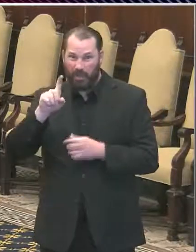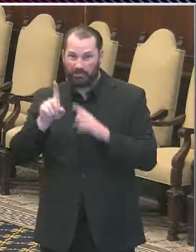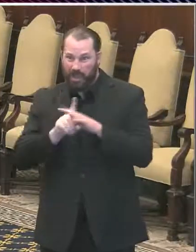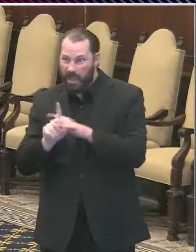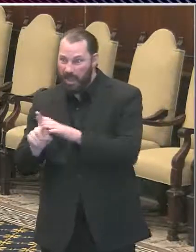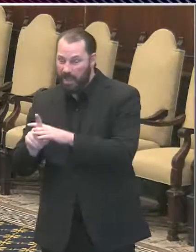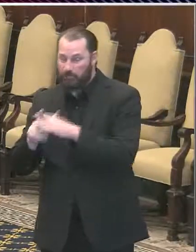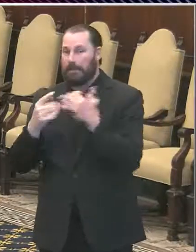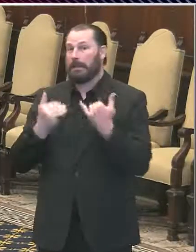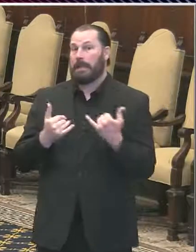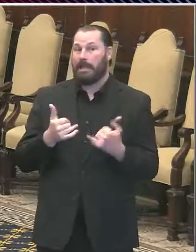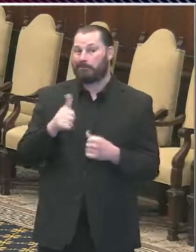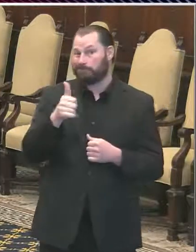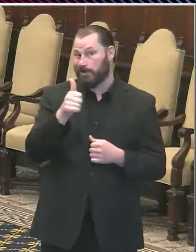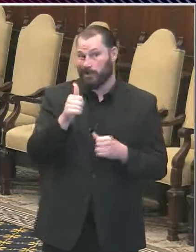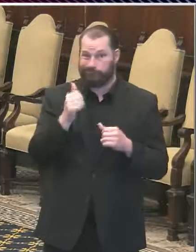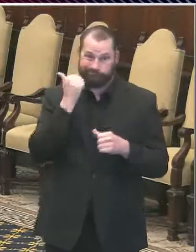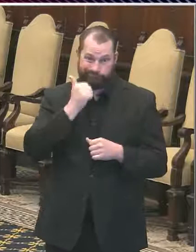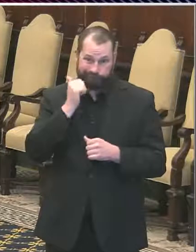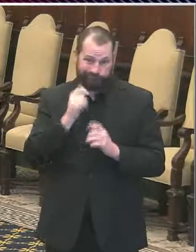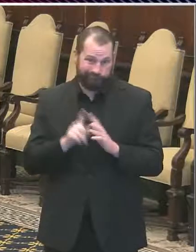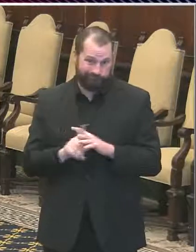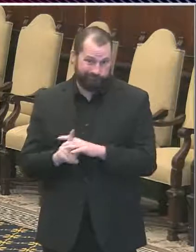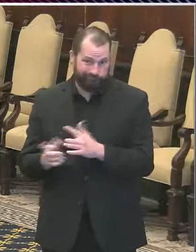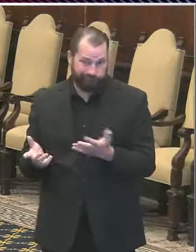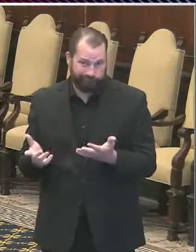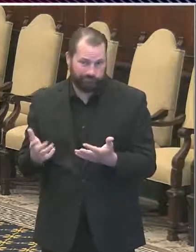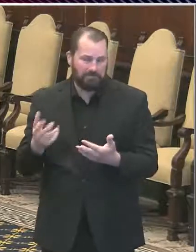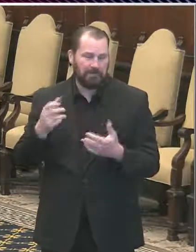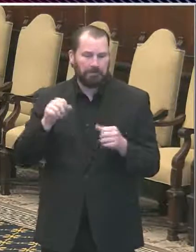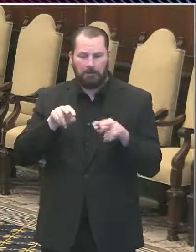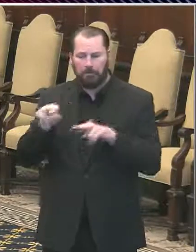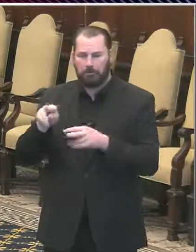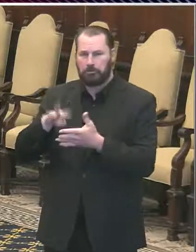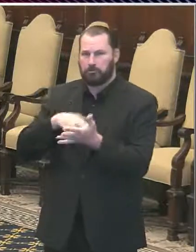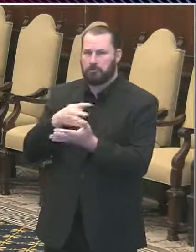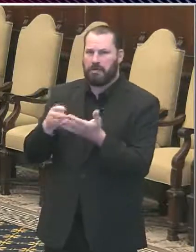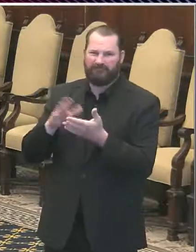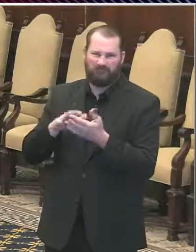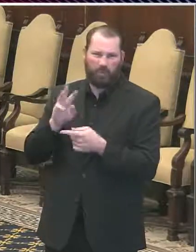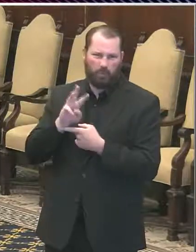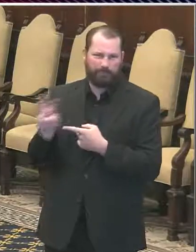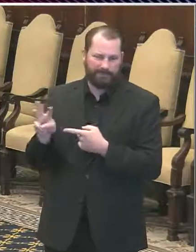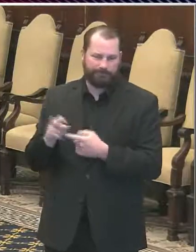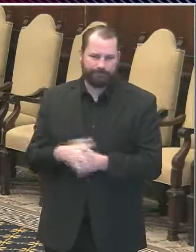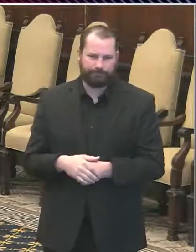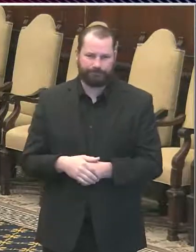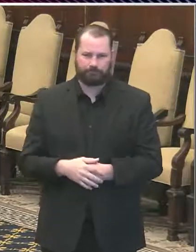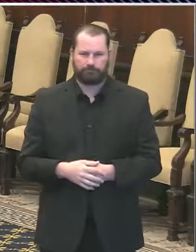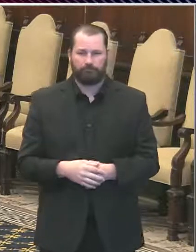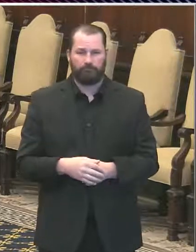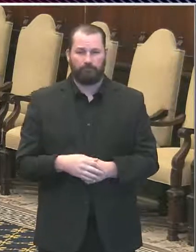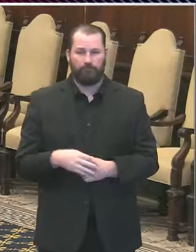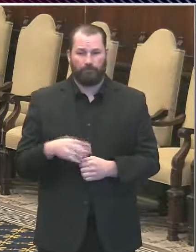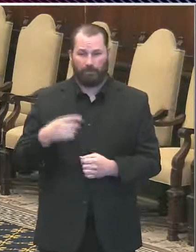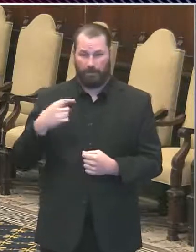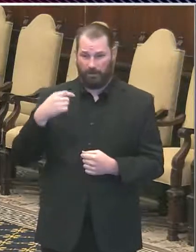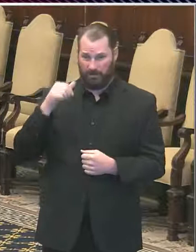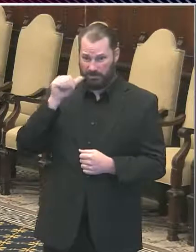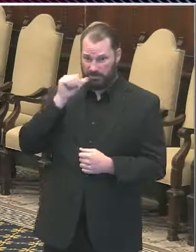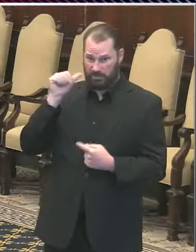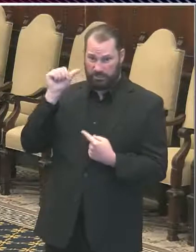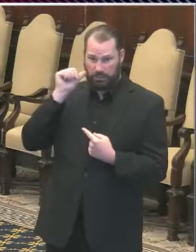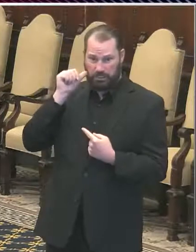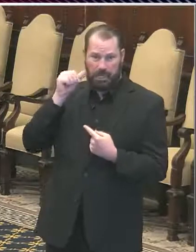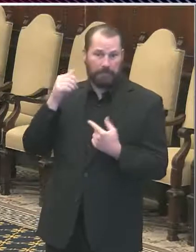that better, look at the graph on our website. As the mayor said, zero new cases in the city's jail since yesterday. Currently, there are three inmates